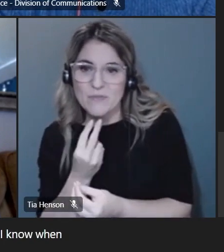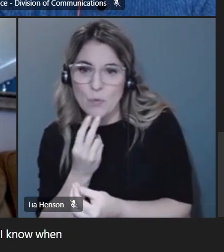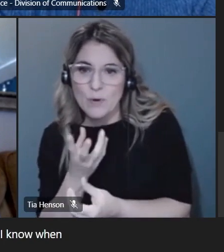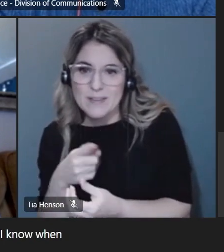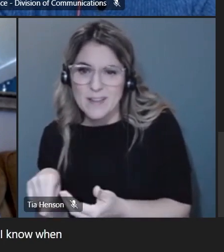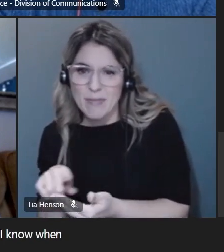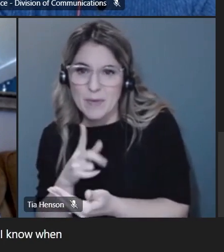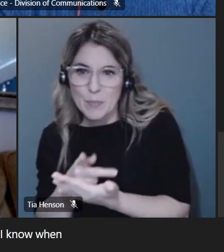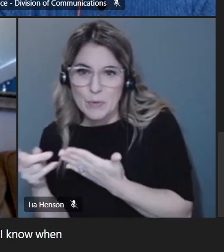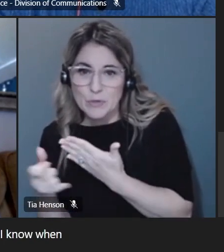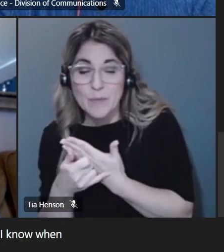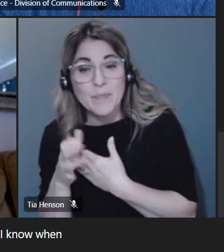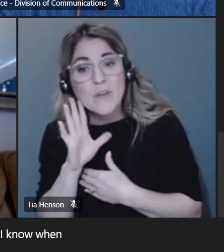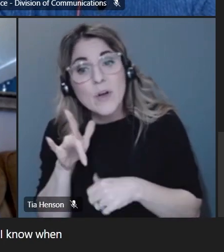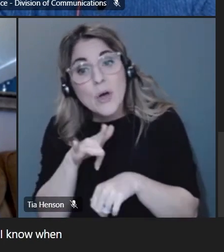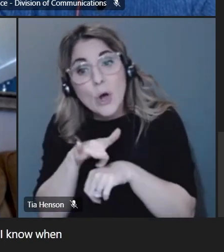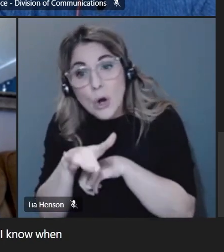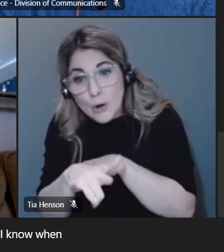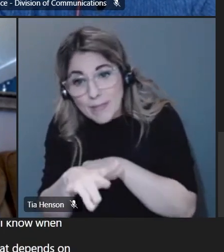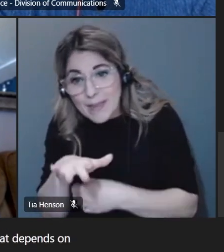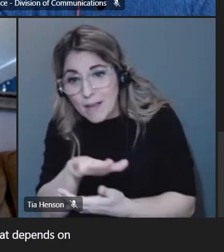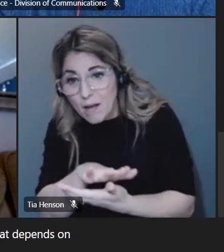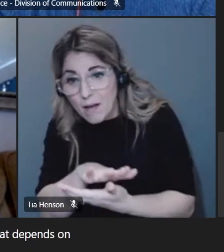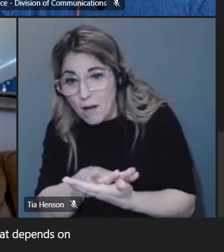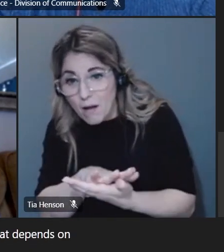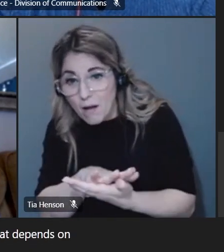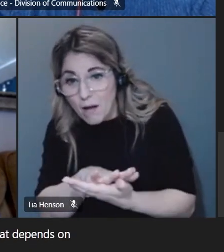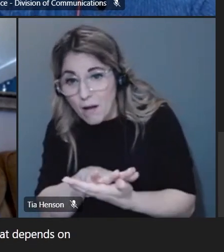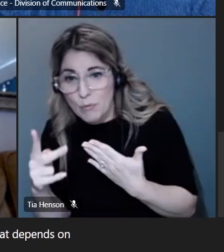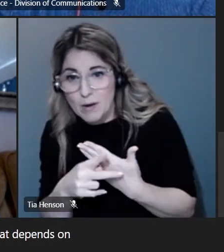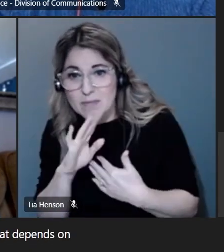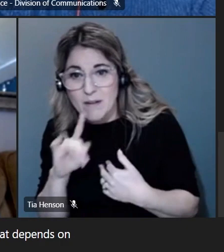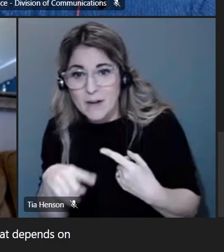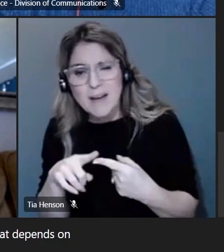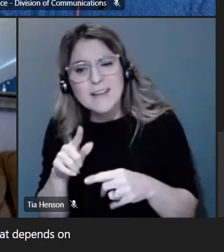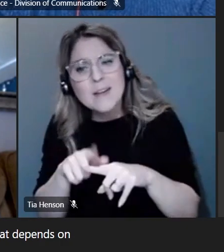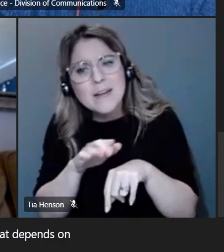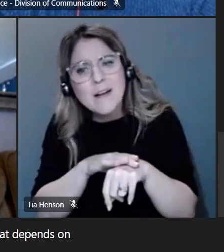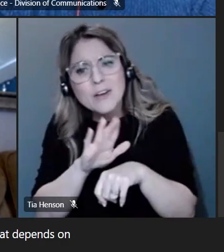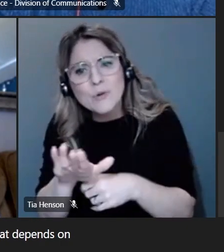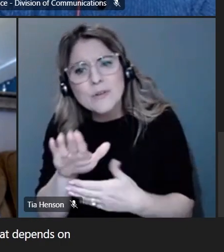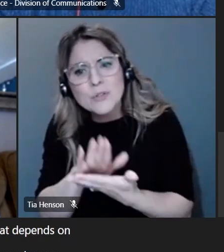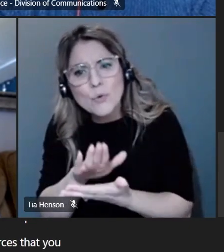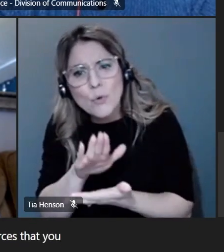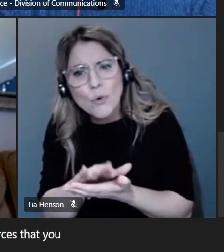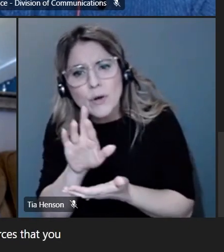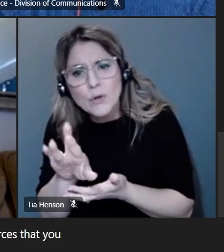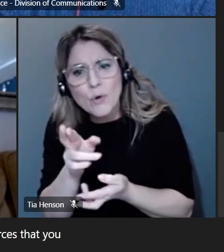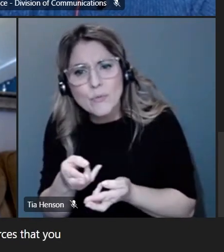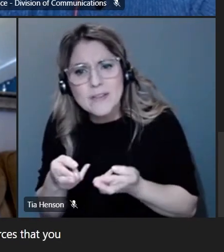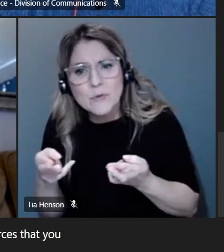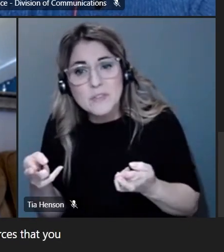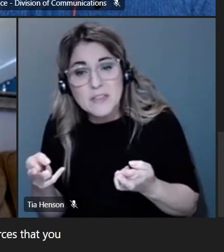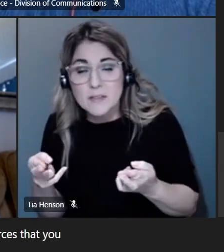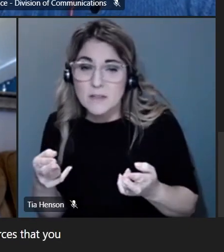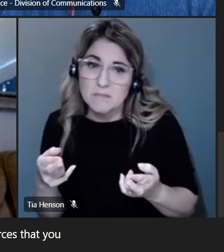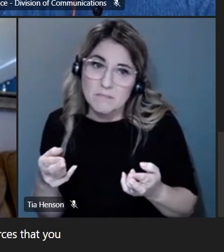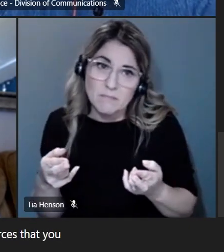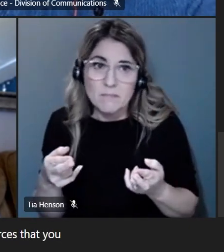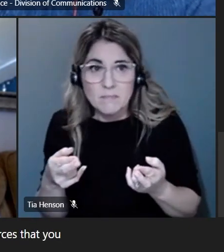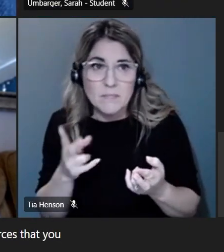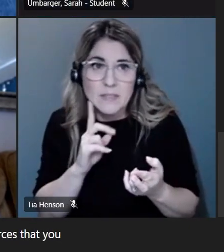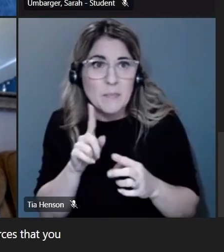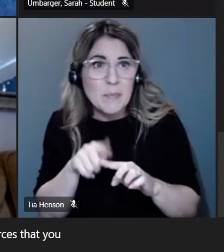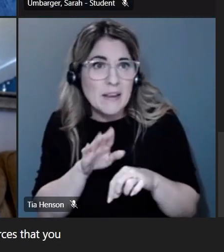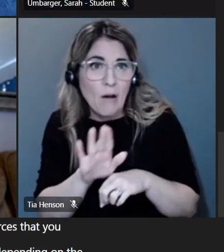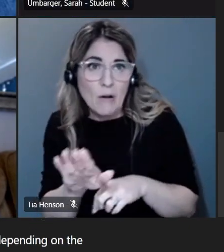college programs that depends on the schools and where you are and the resources that you have so like whether that's good or bad is depending on the